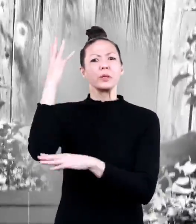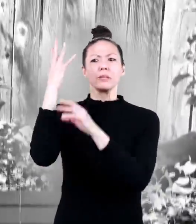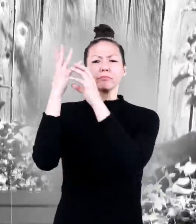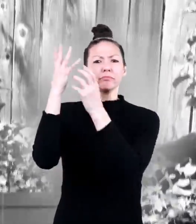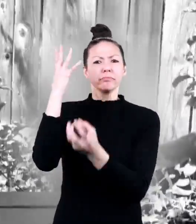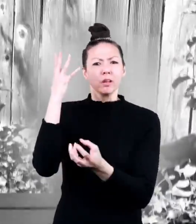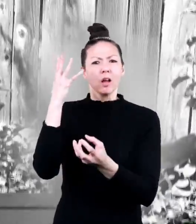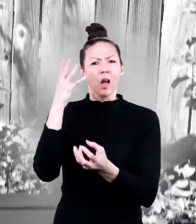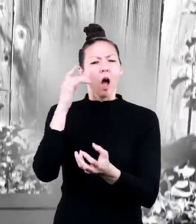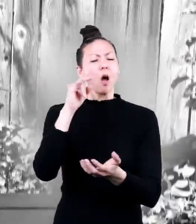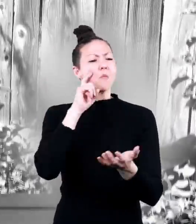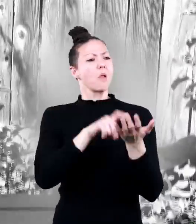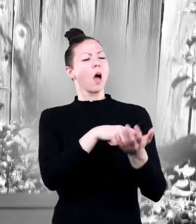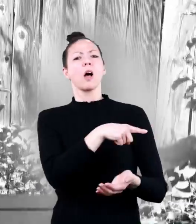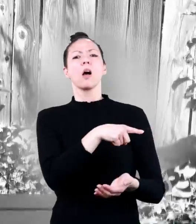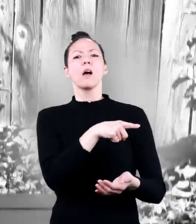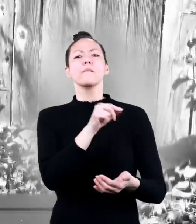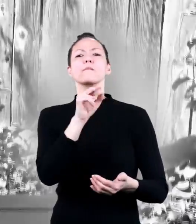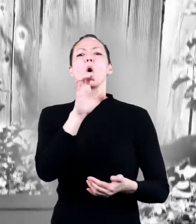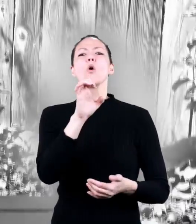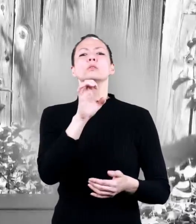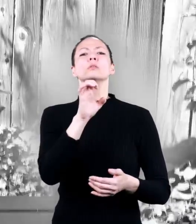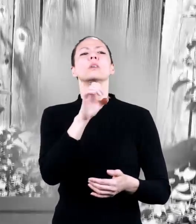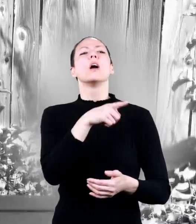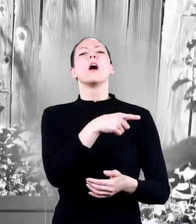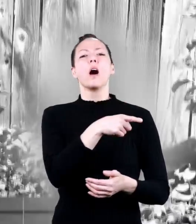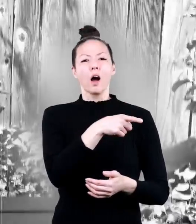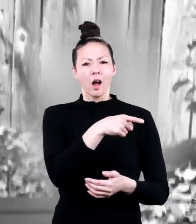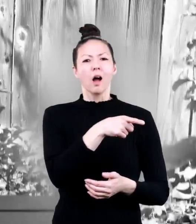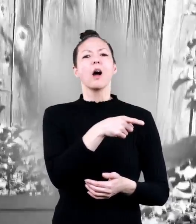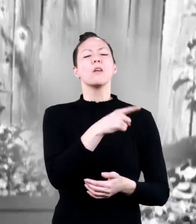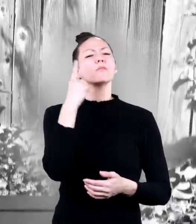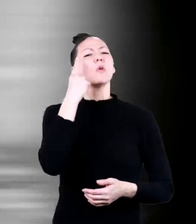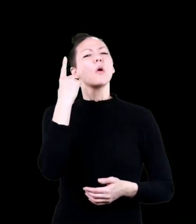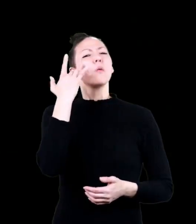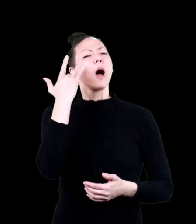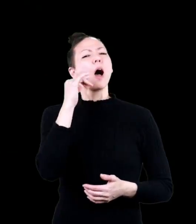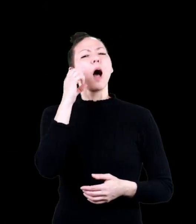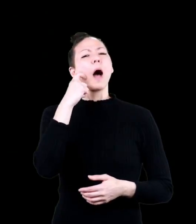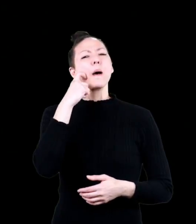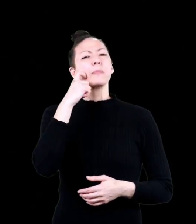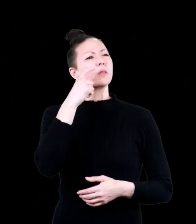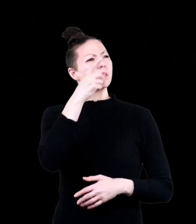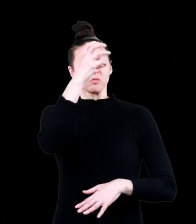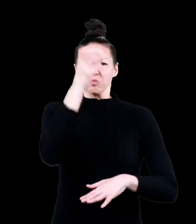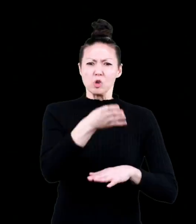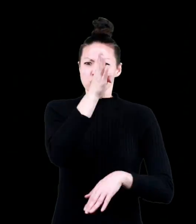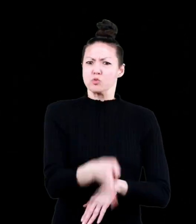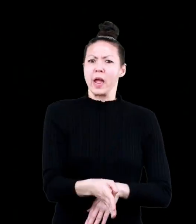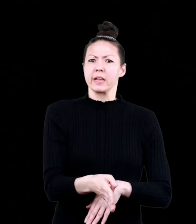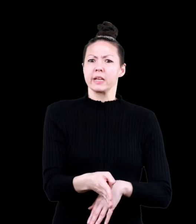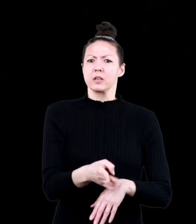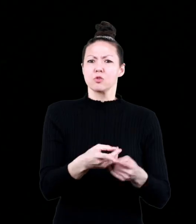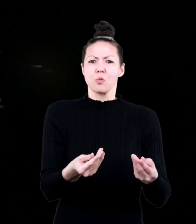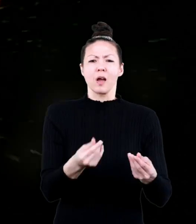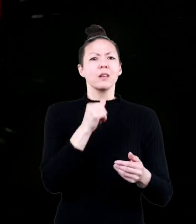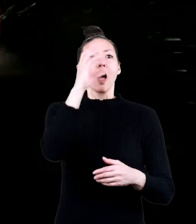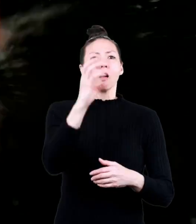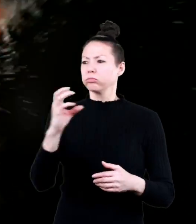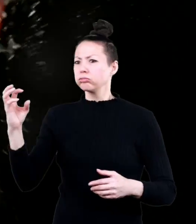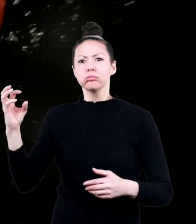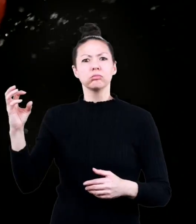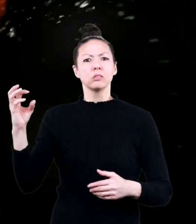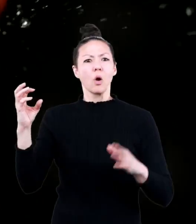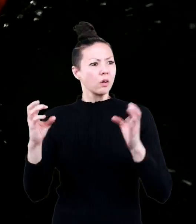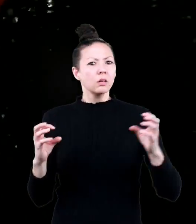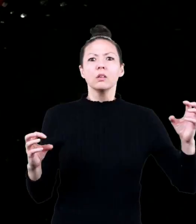fall from a tree and realized that there was a force at work. Newton wondered why the apple falls straight to the ground